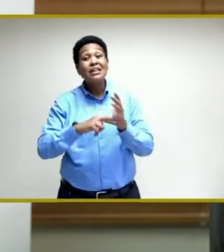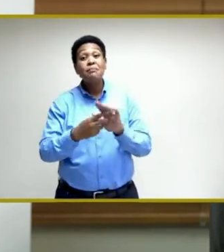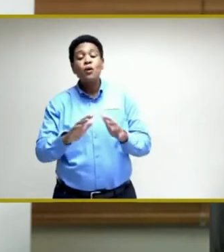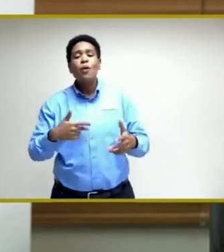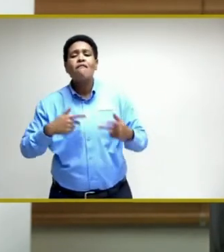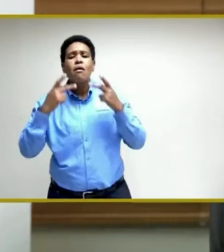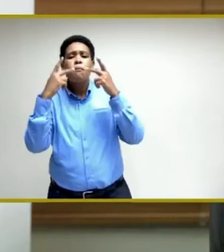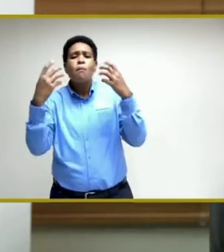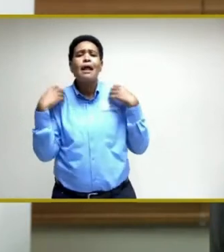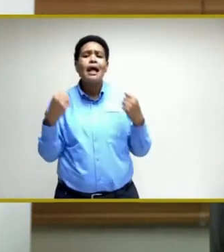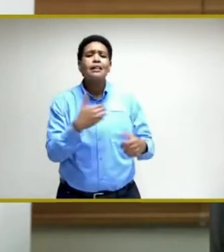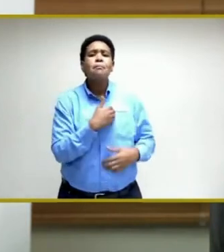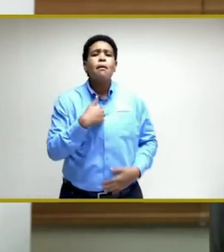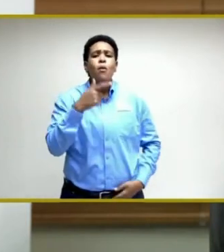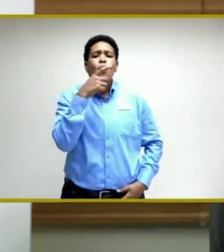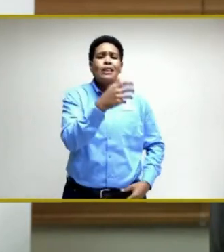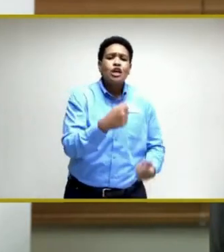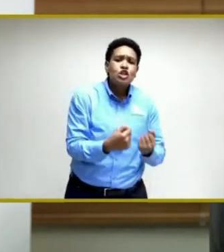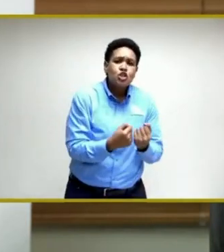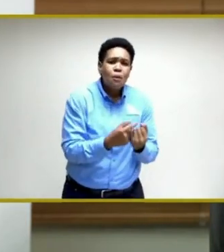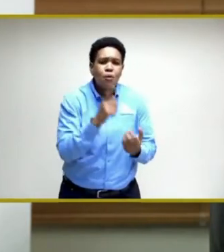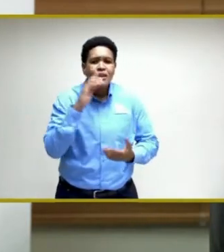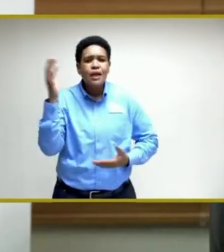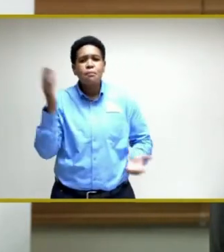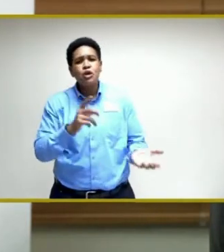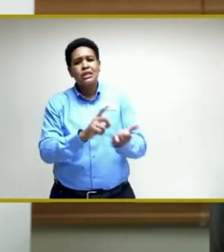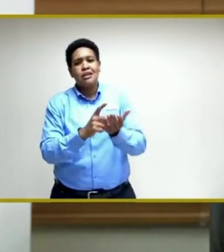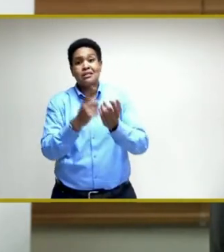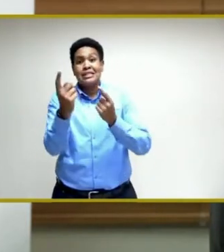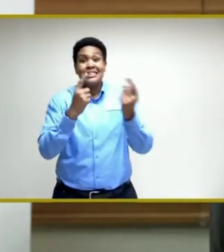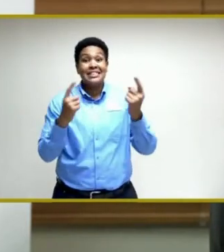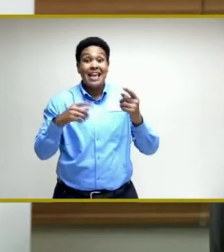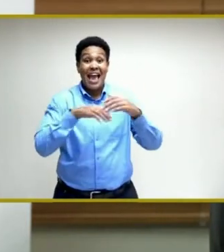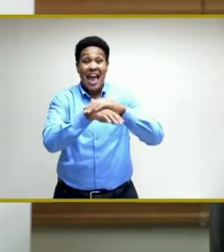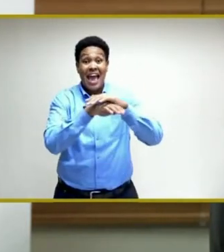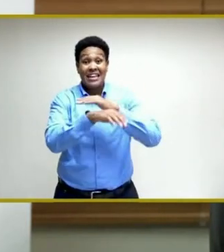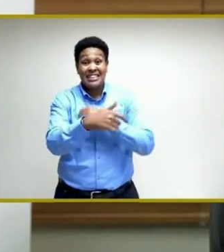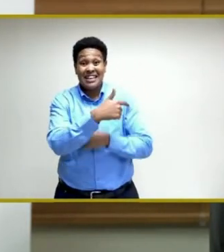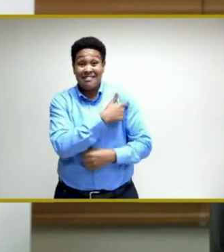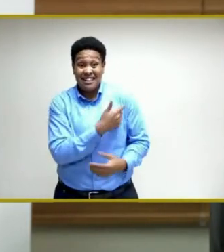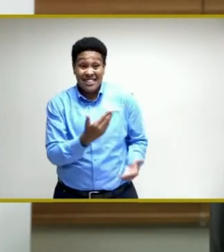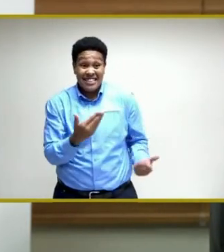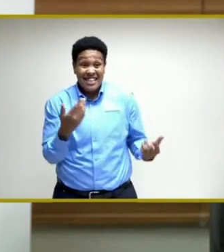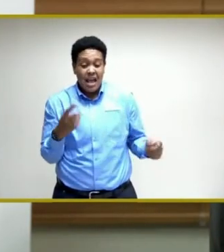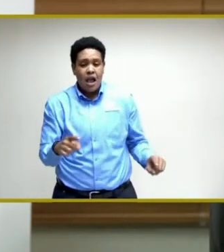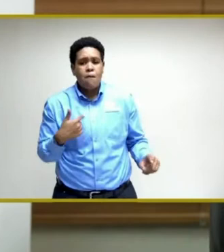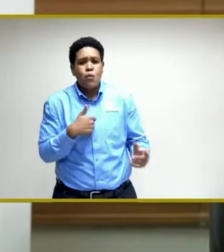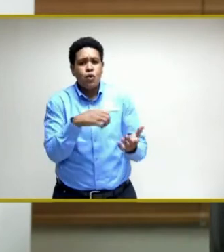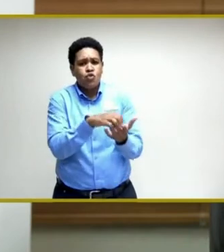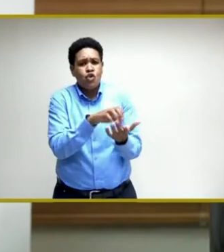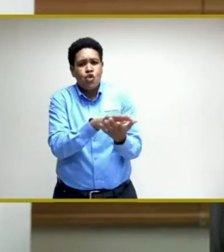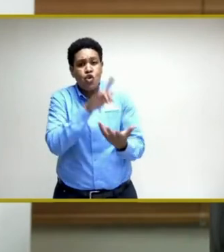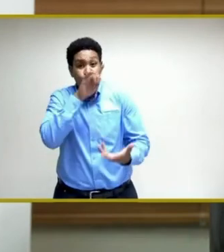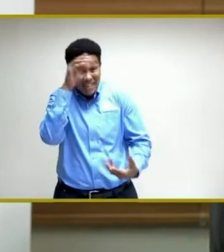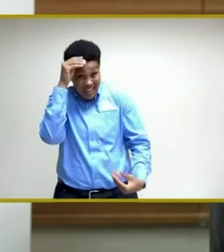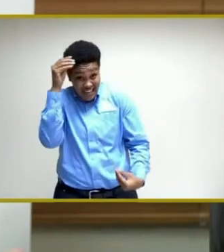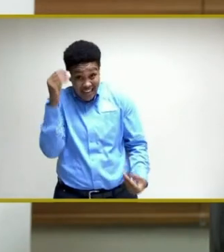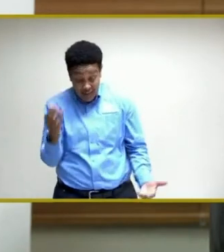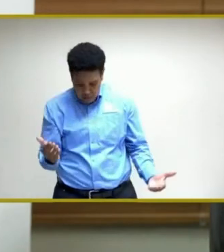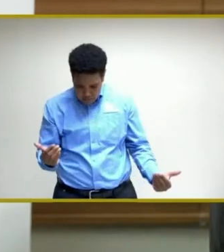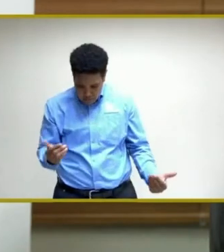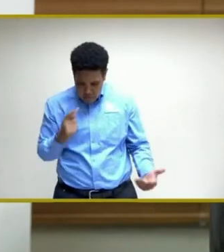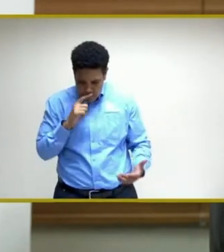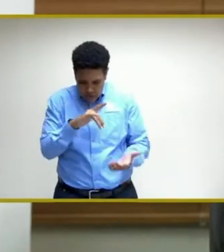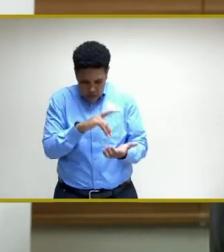that's there to support them. They bring in their doctors. They get access to the vaccines. We record the information on the